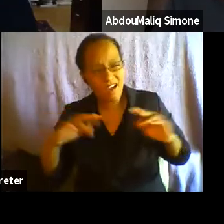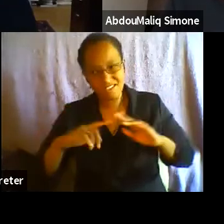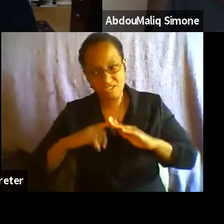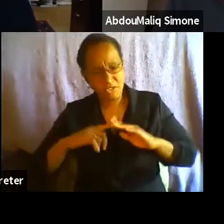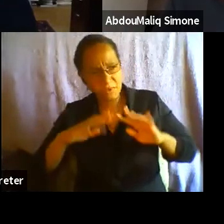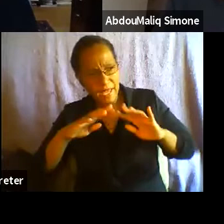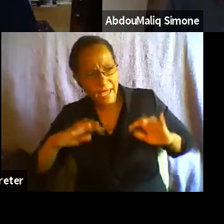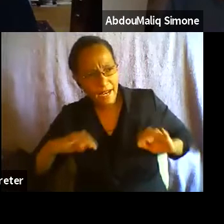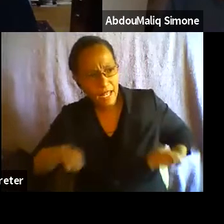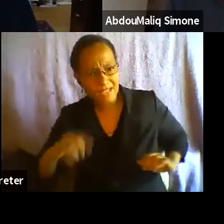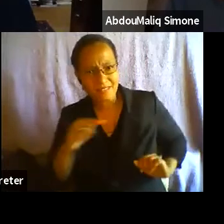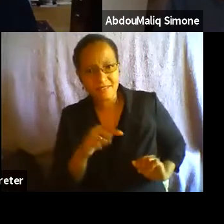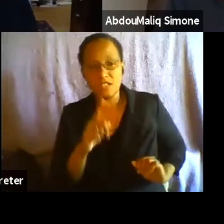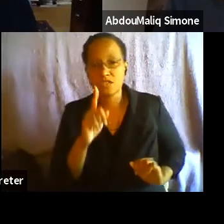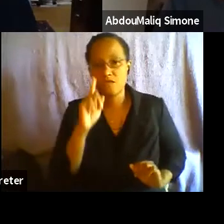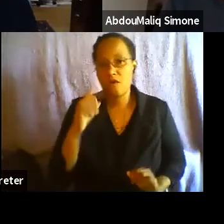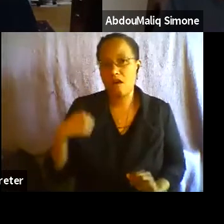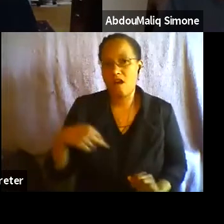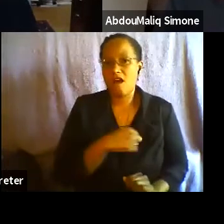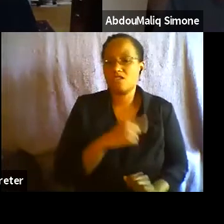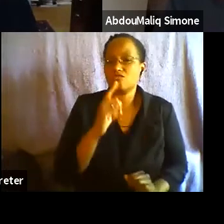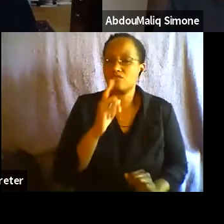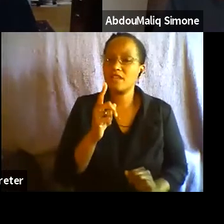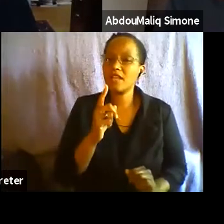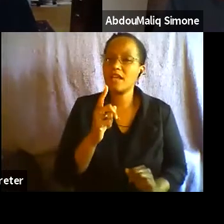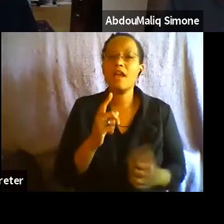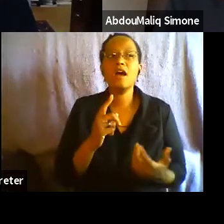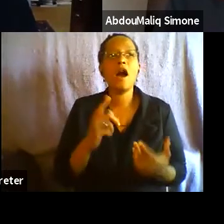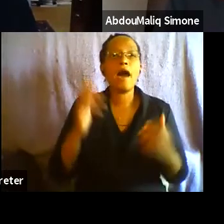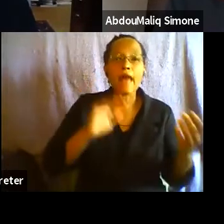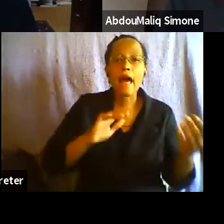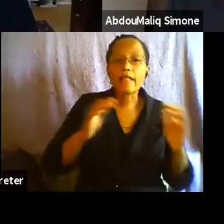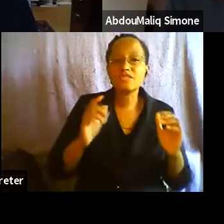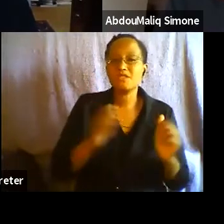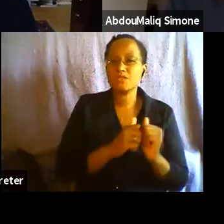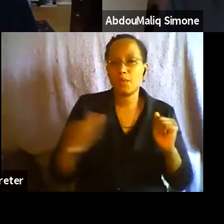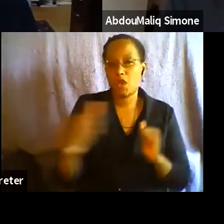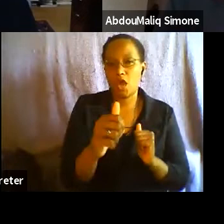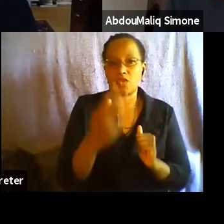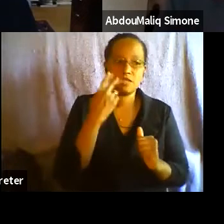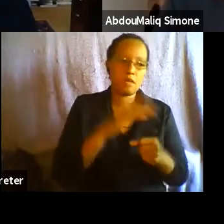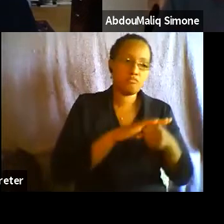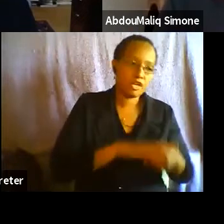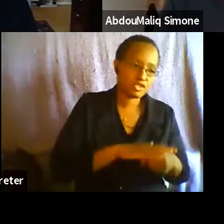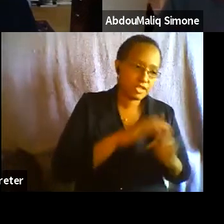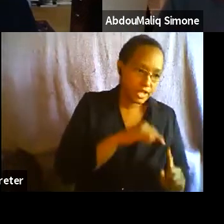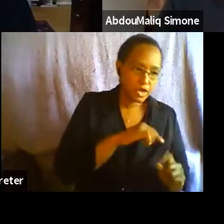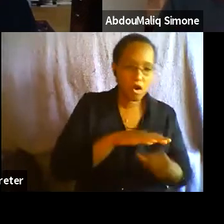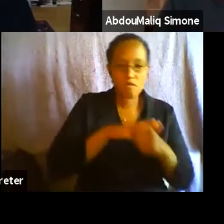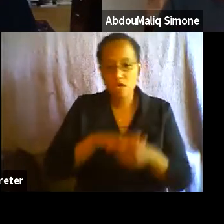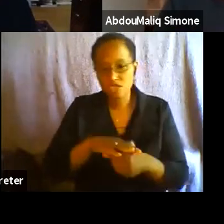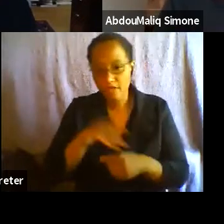the analysis of analogies. There's oppression here and oppression there. There's police here and police there.